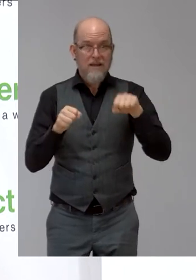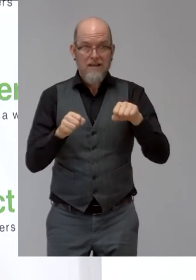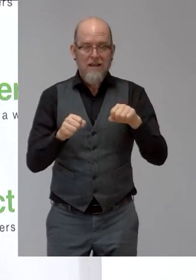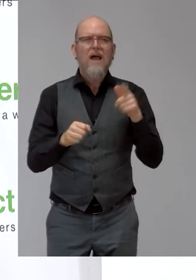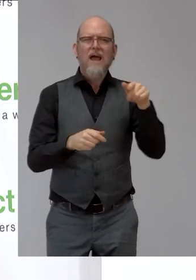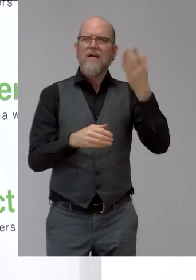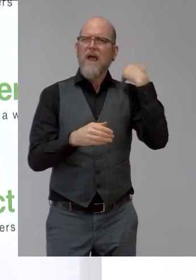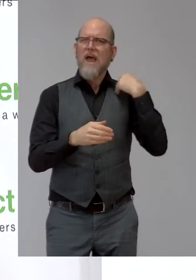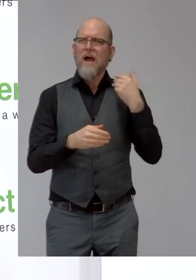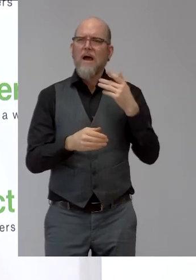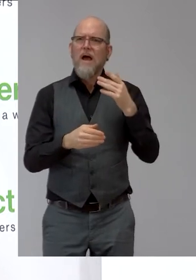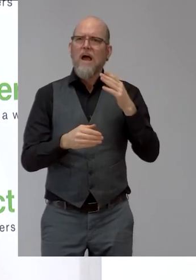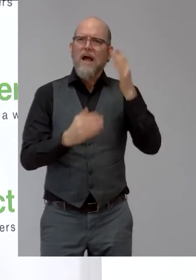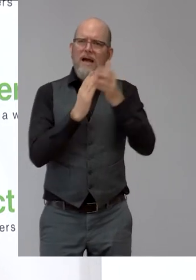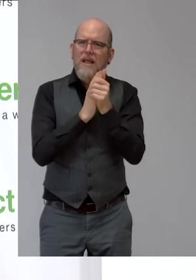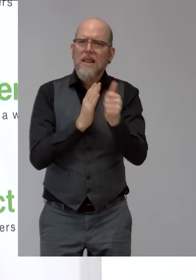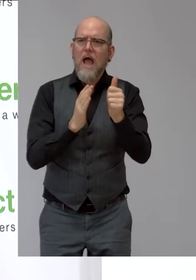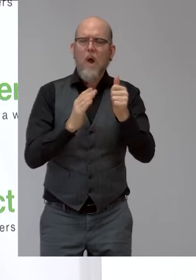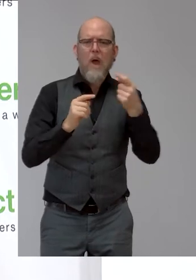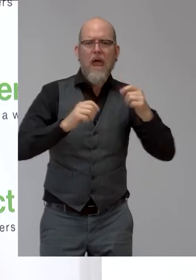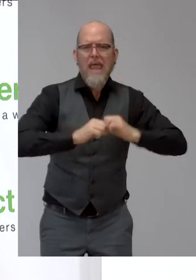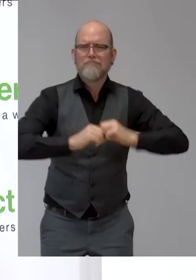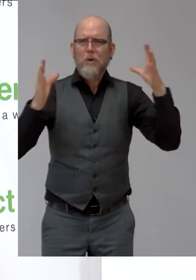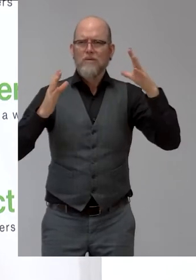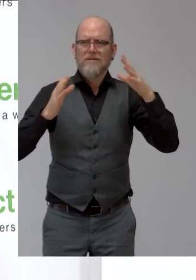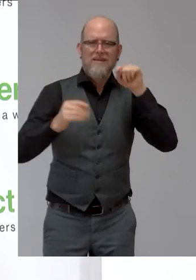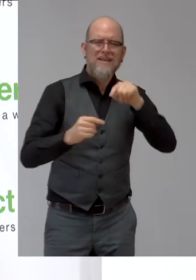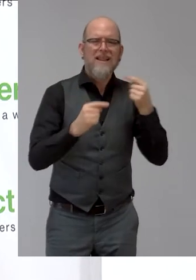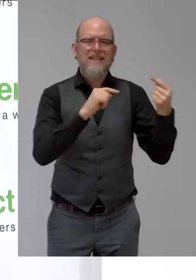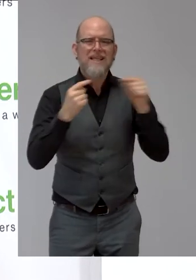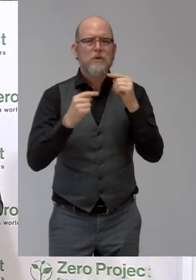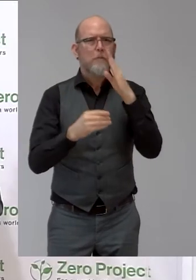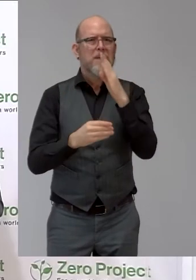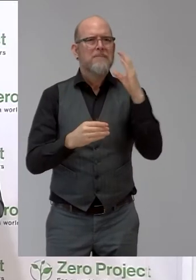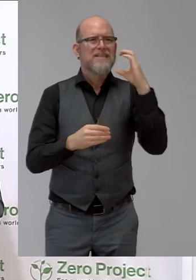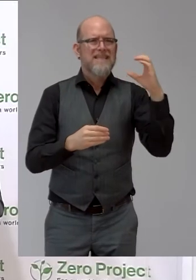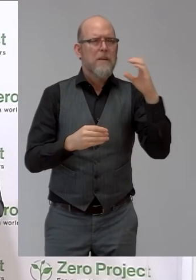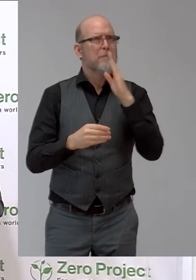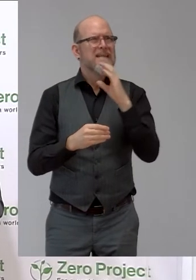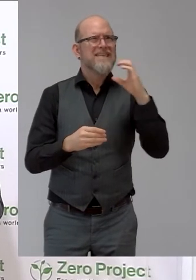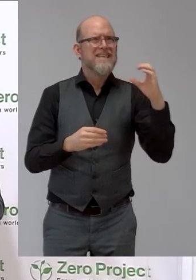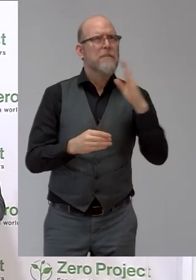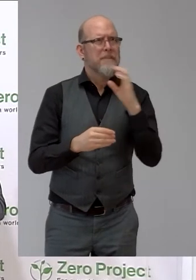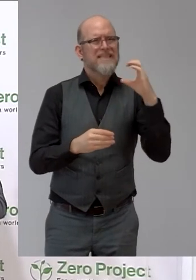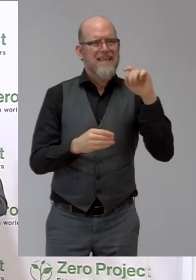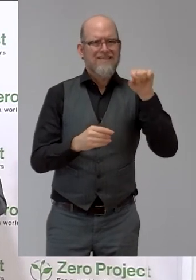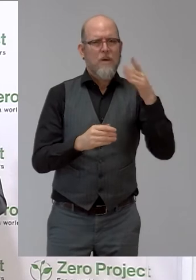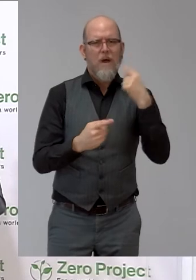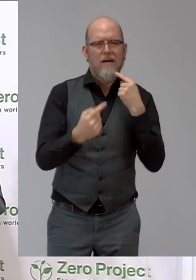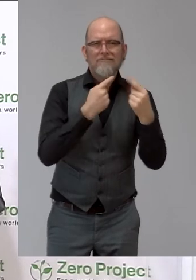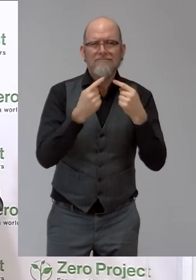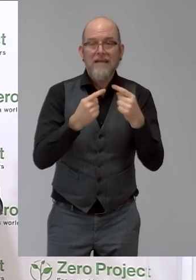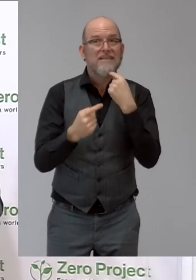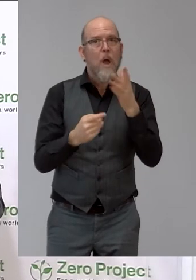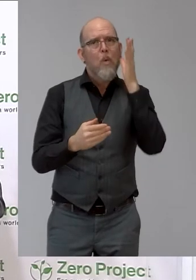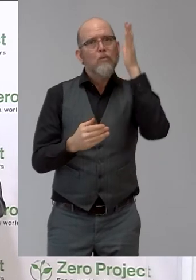predicted the internet. So, Michael, you have some facts? Yeah. So, back